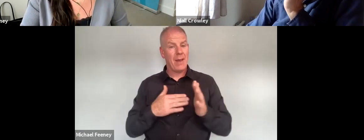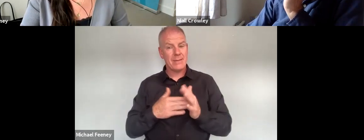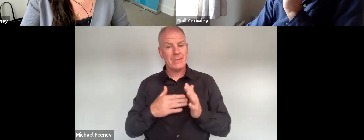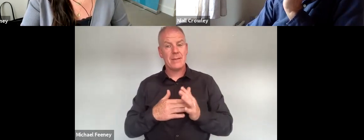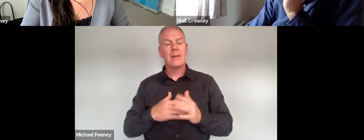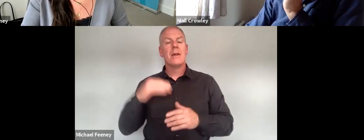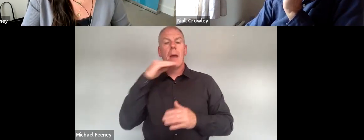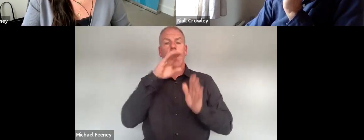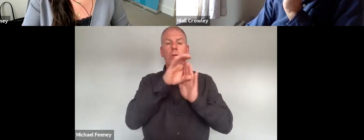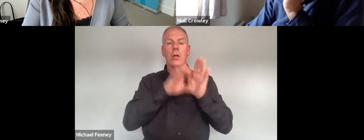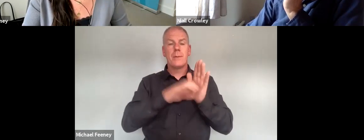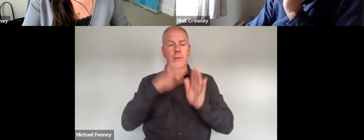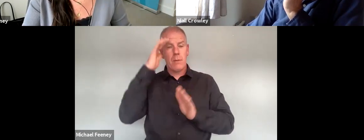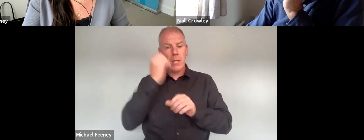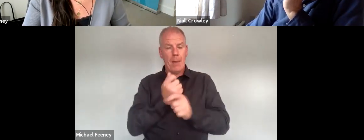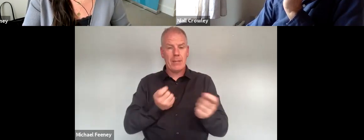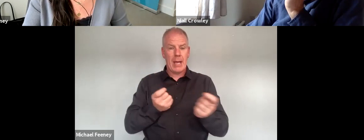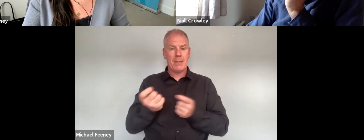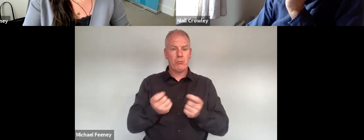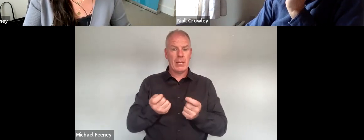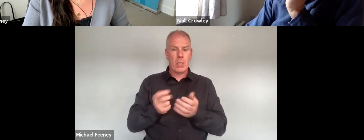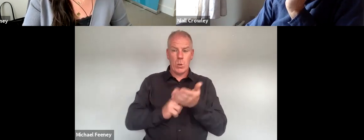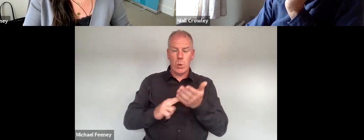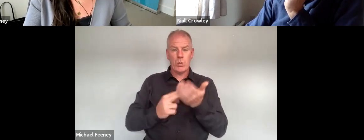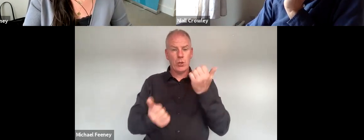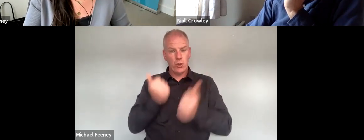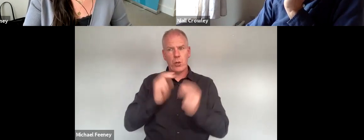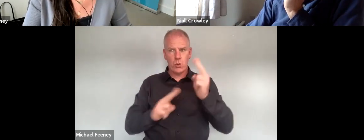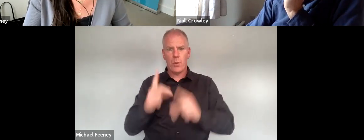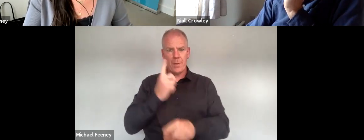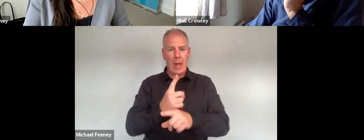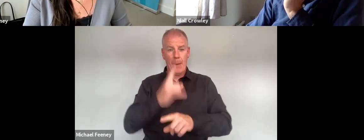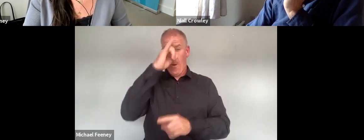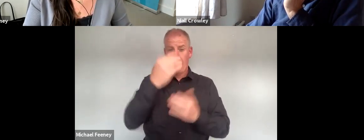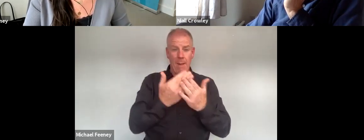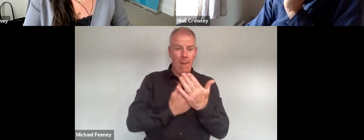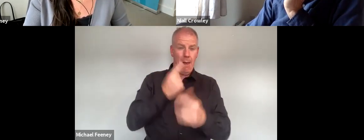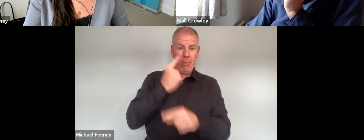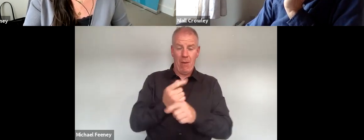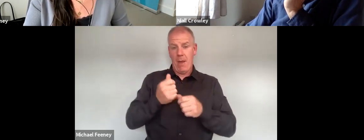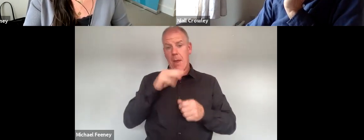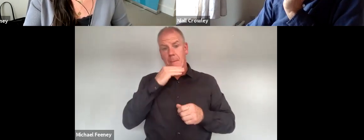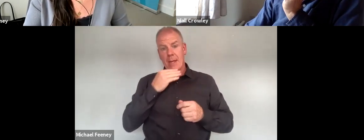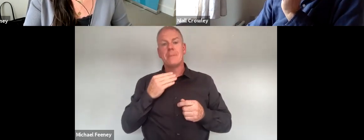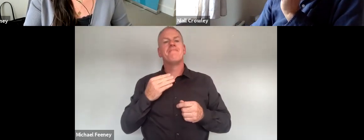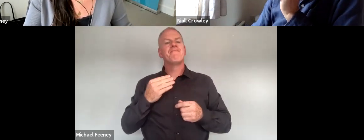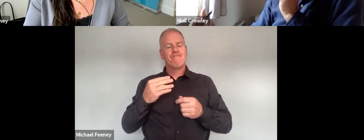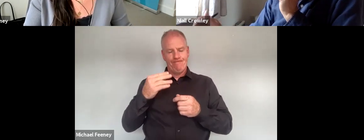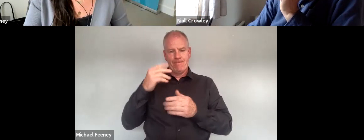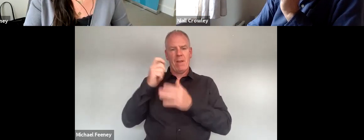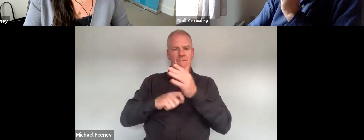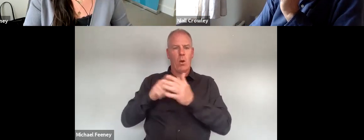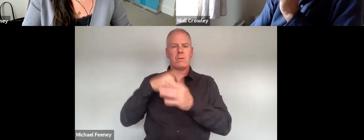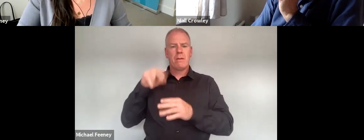constitutional principles about the administration of justice apply and we hope to see legislation which will allow for the administration of votes at the